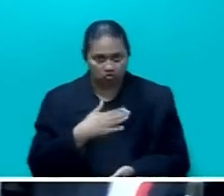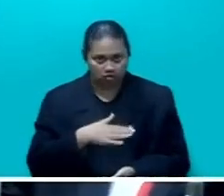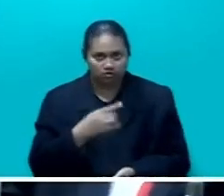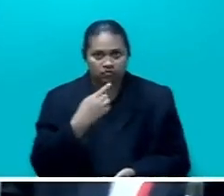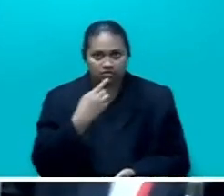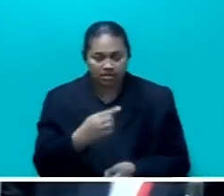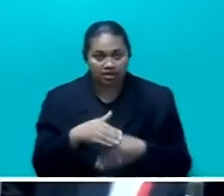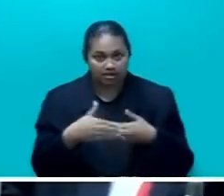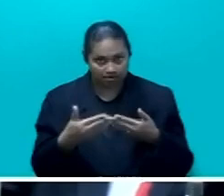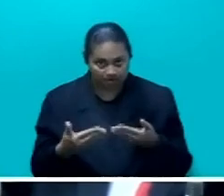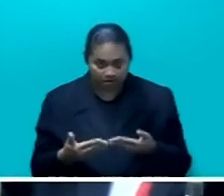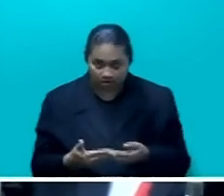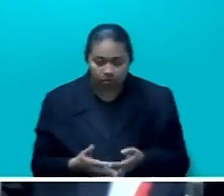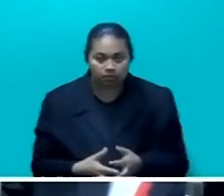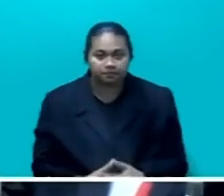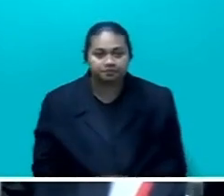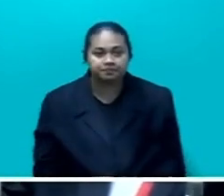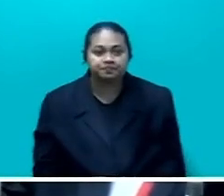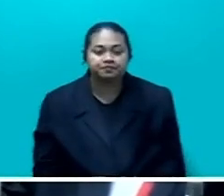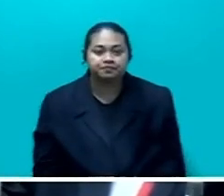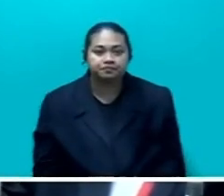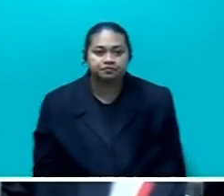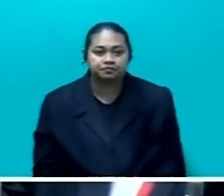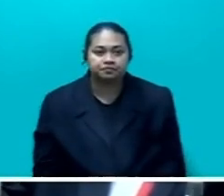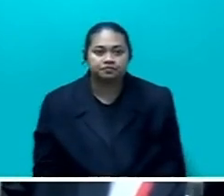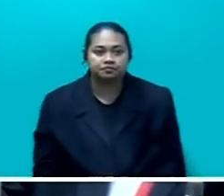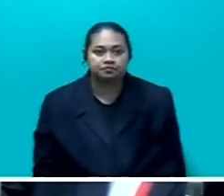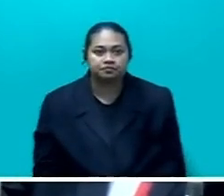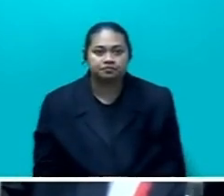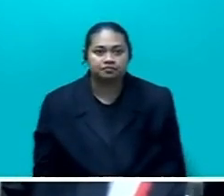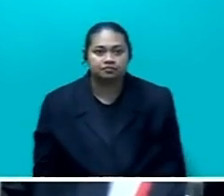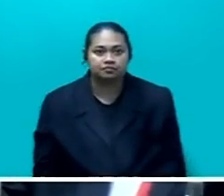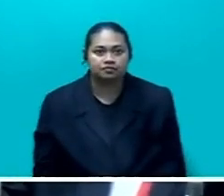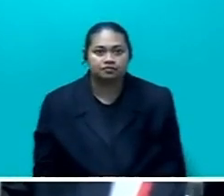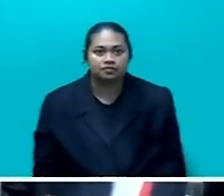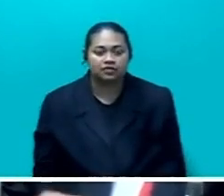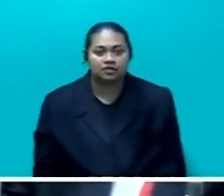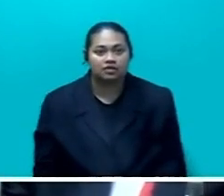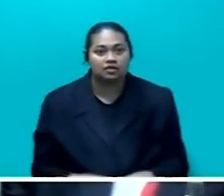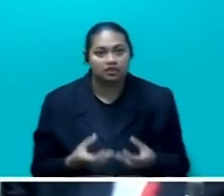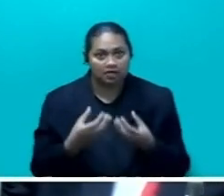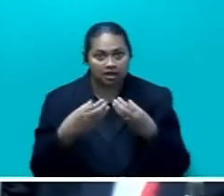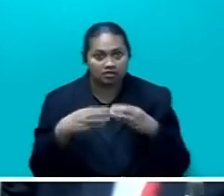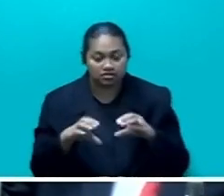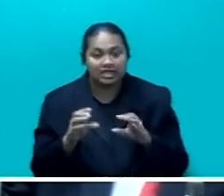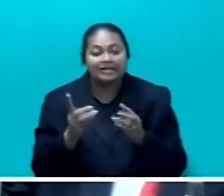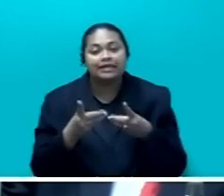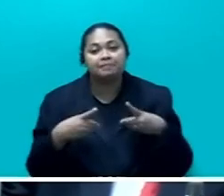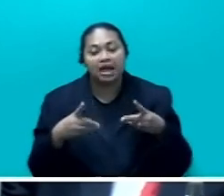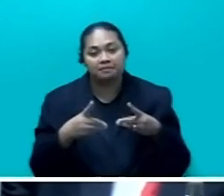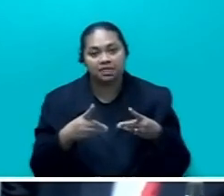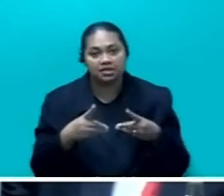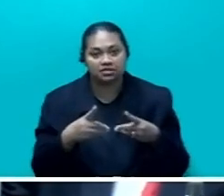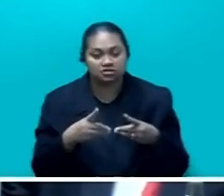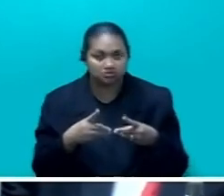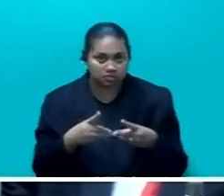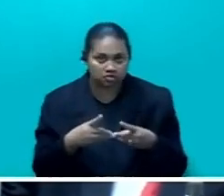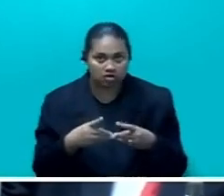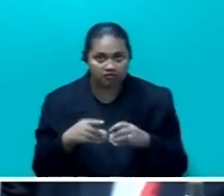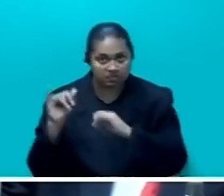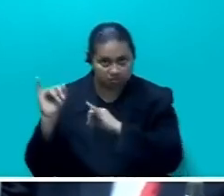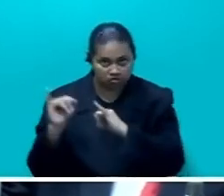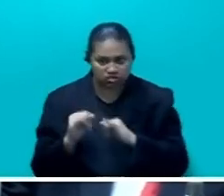at this date that the ensuing accounts of the Department of Immigration after that for the last two years